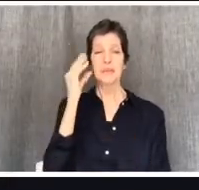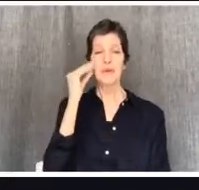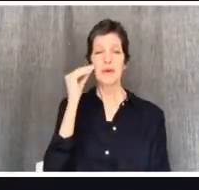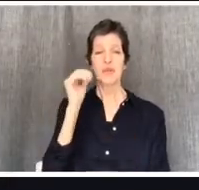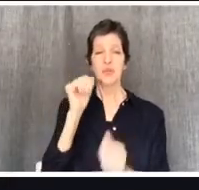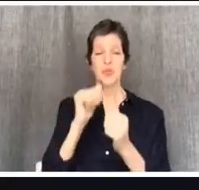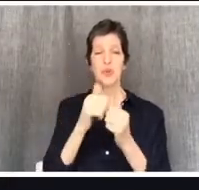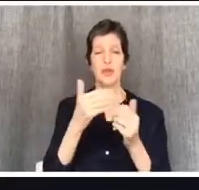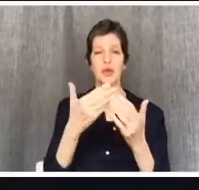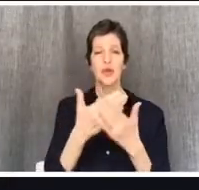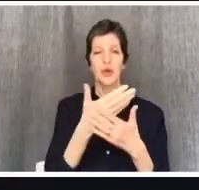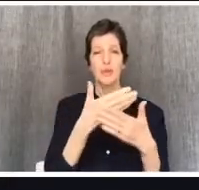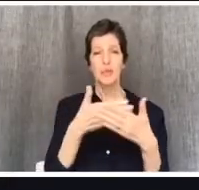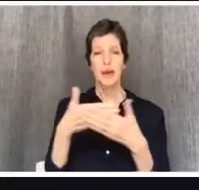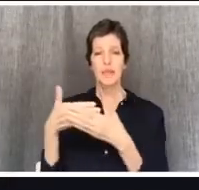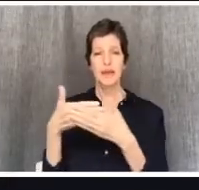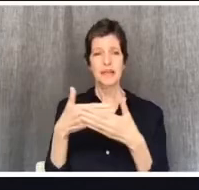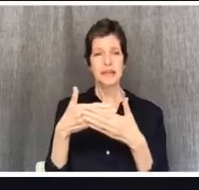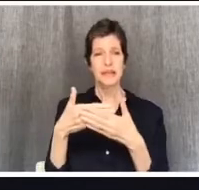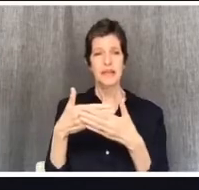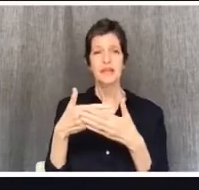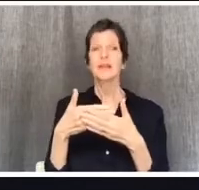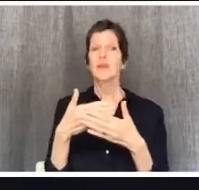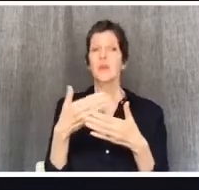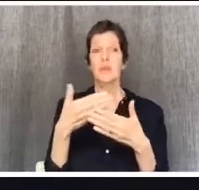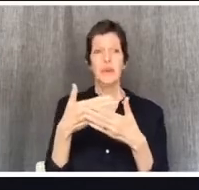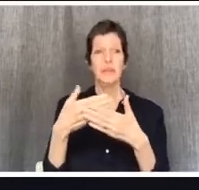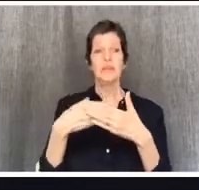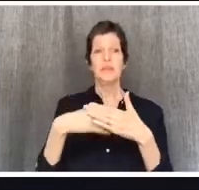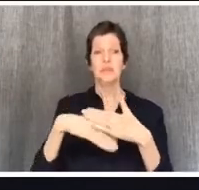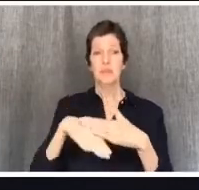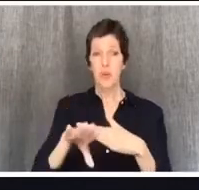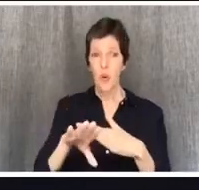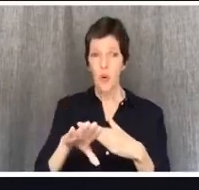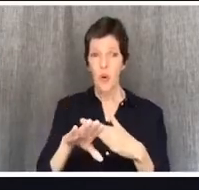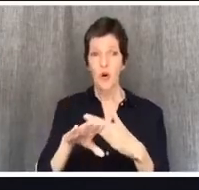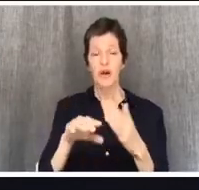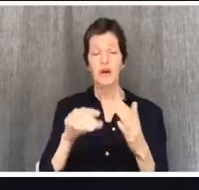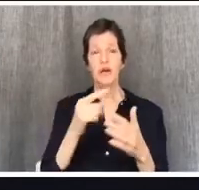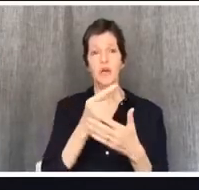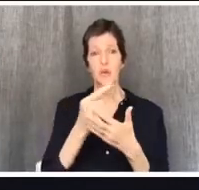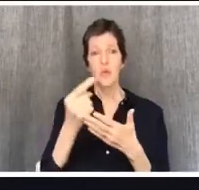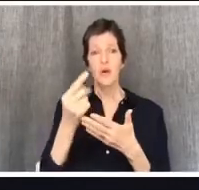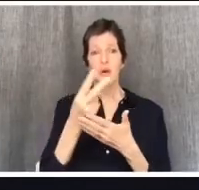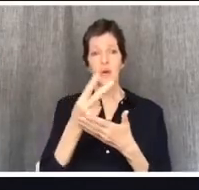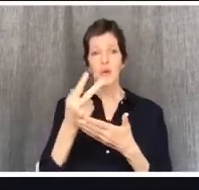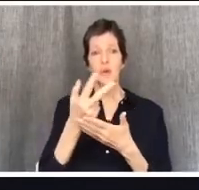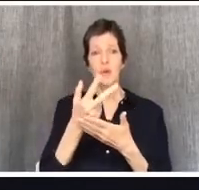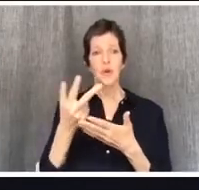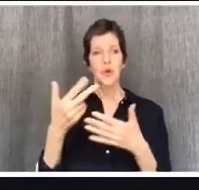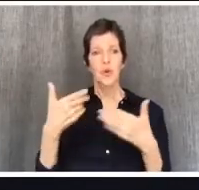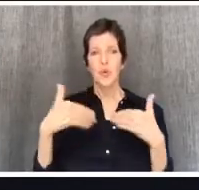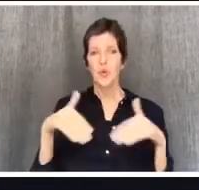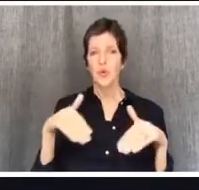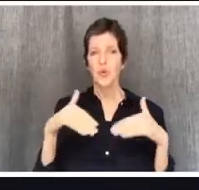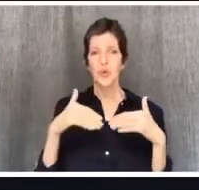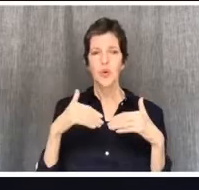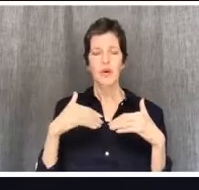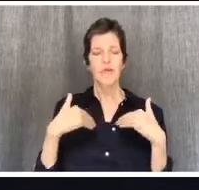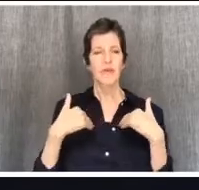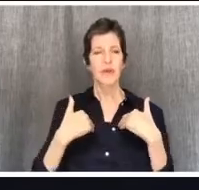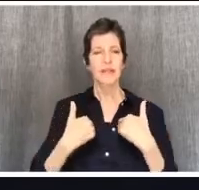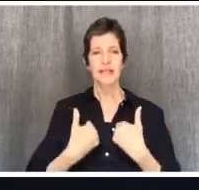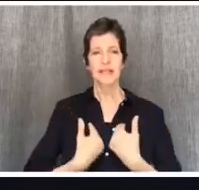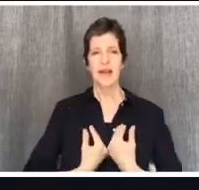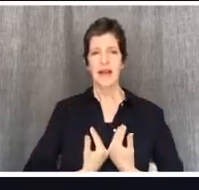you know, um, those first few weeks, they are absolutely exhausting. They're tiring. And there's, there's different ways that, that parents can